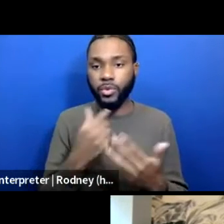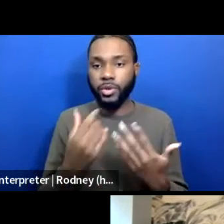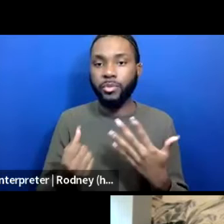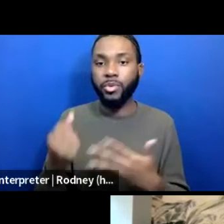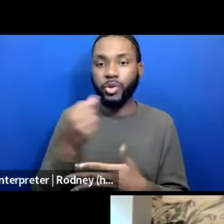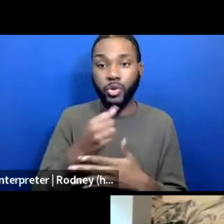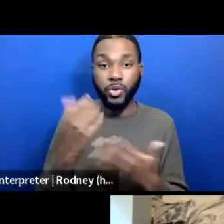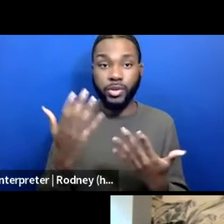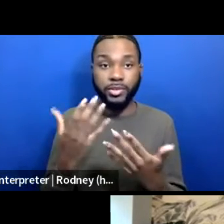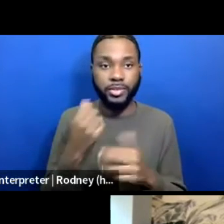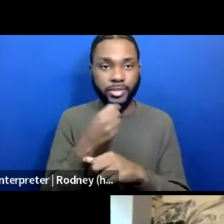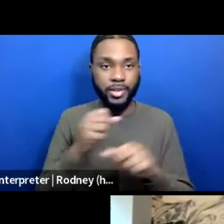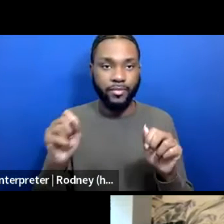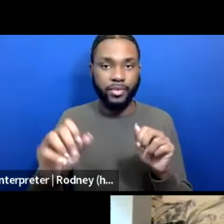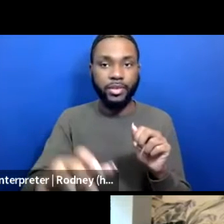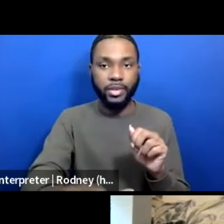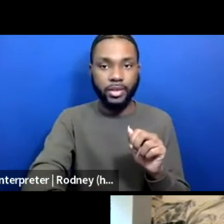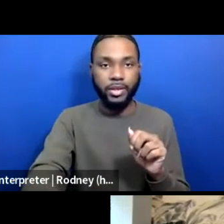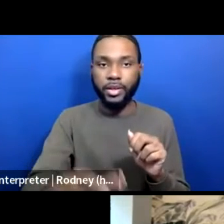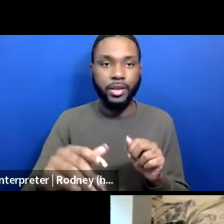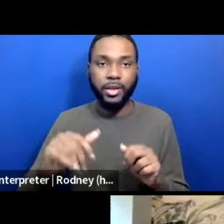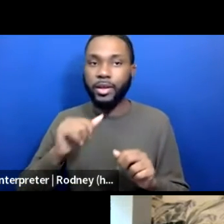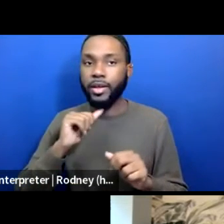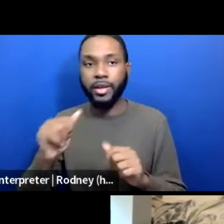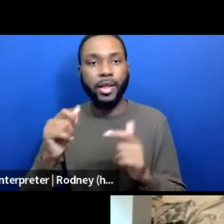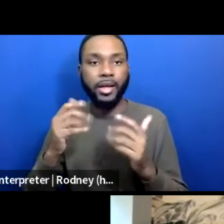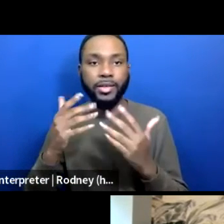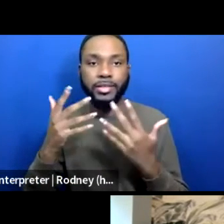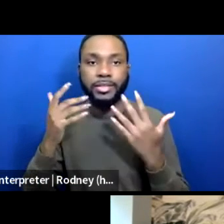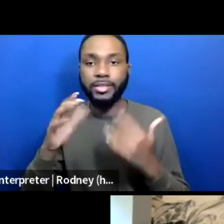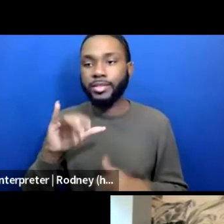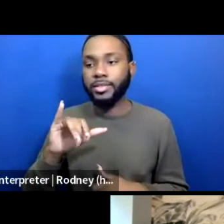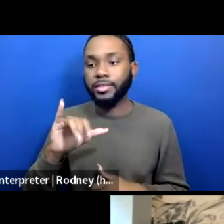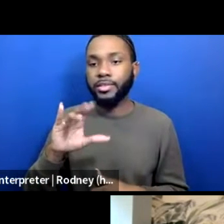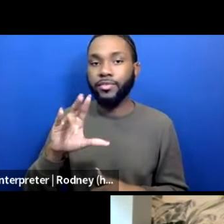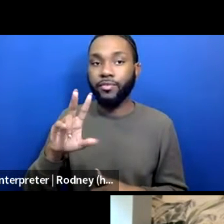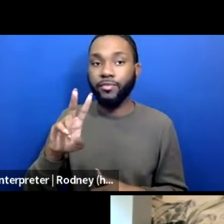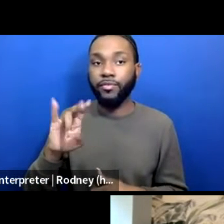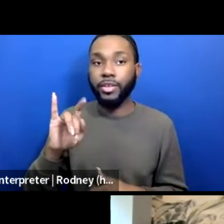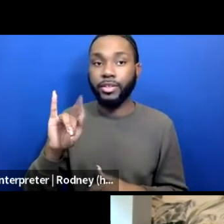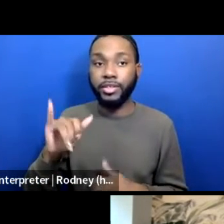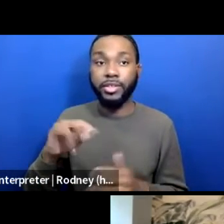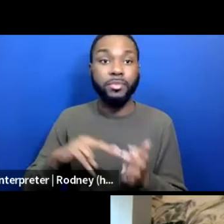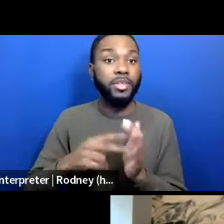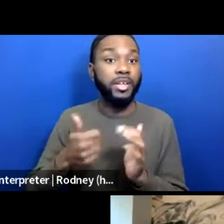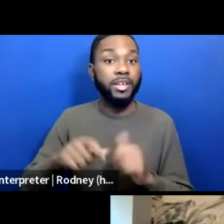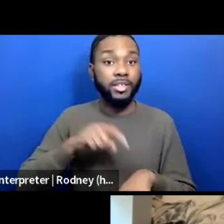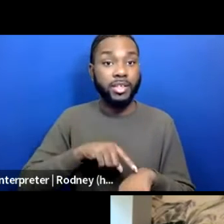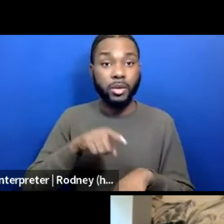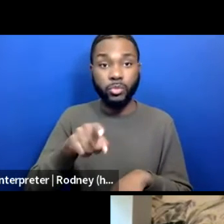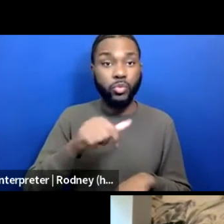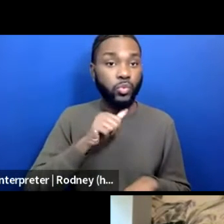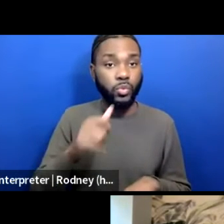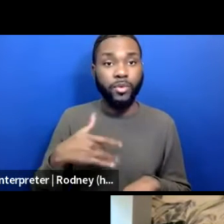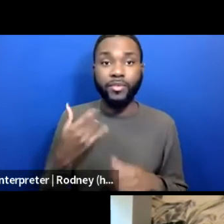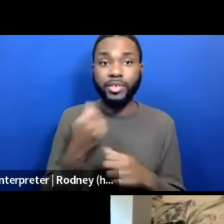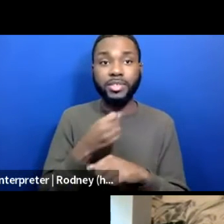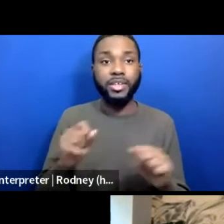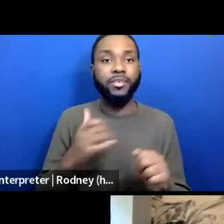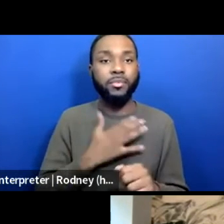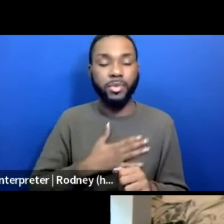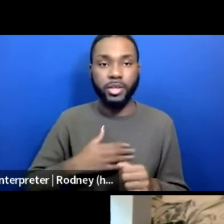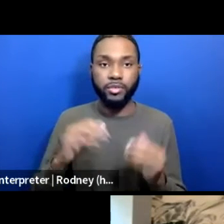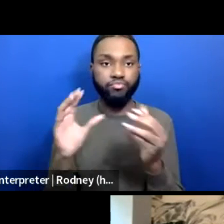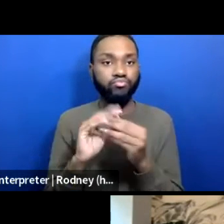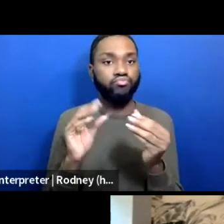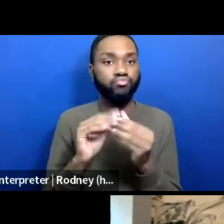safety over civility. That means that if at any point in this session you feel unsafe, please speak up for